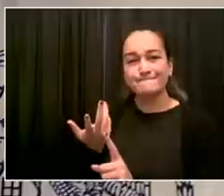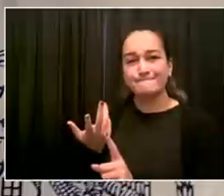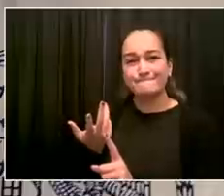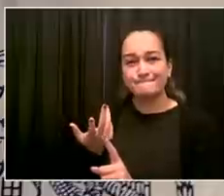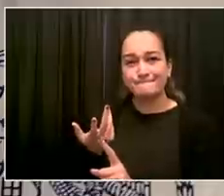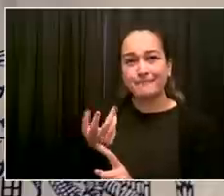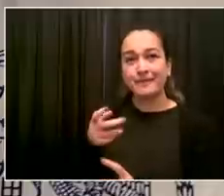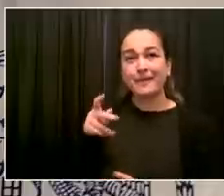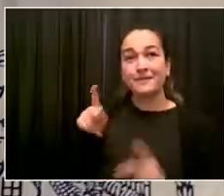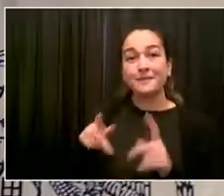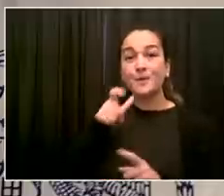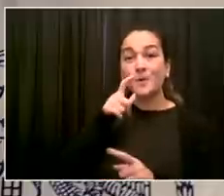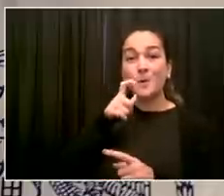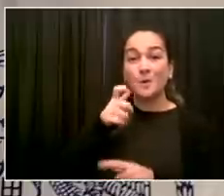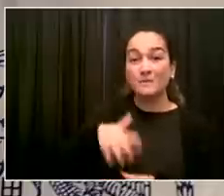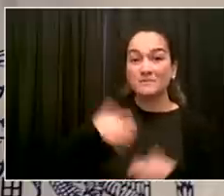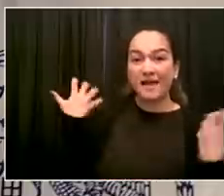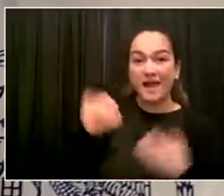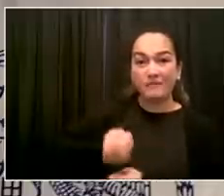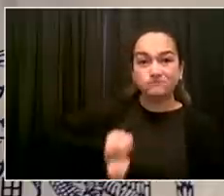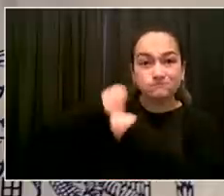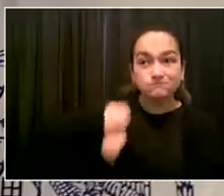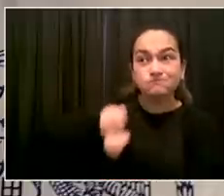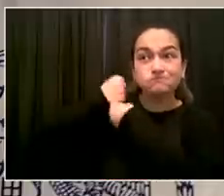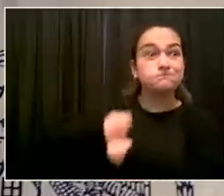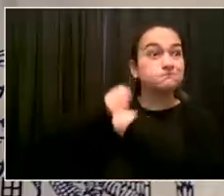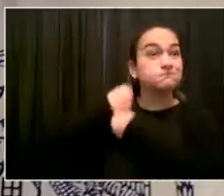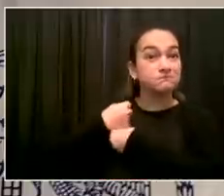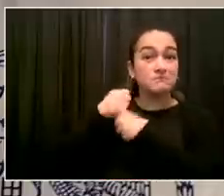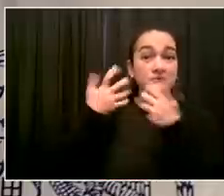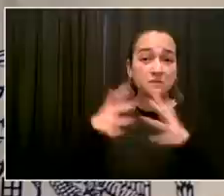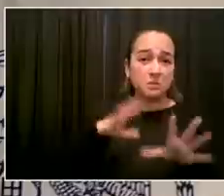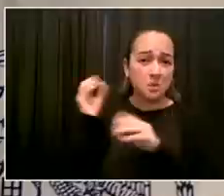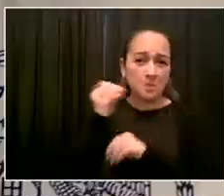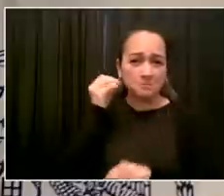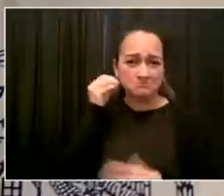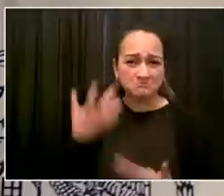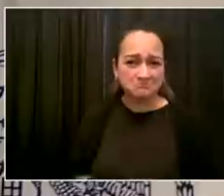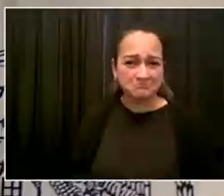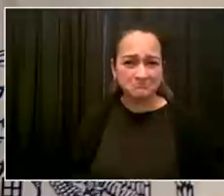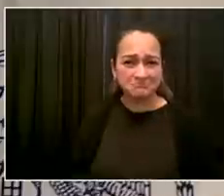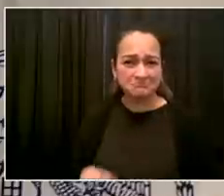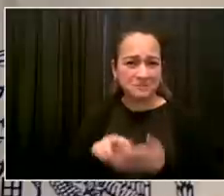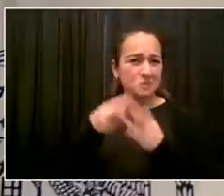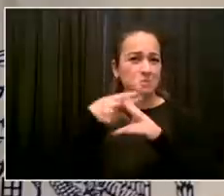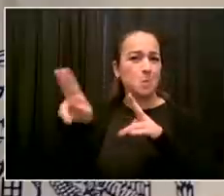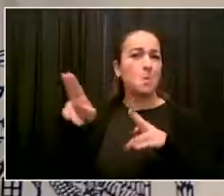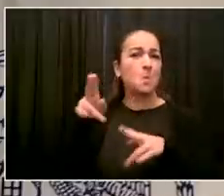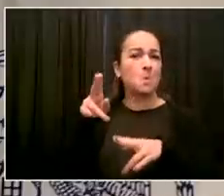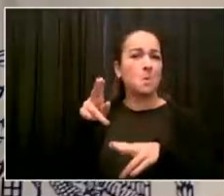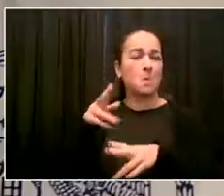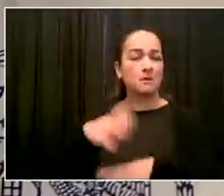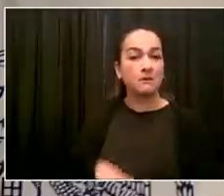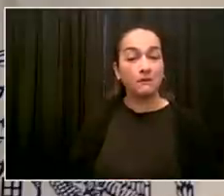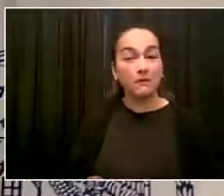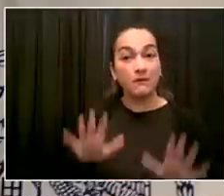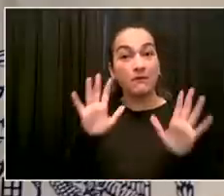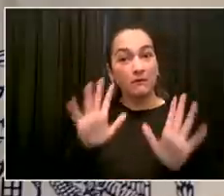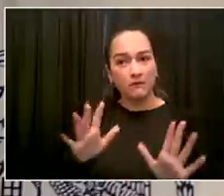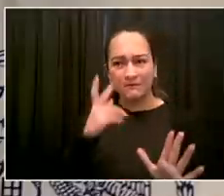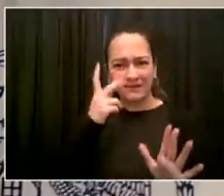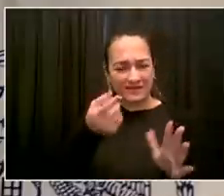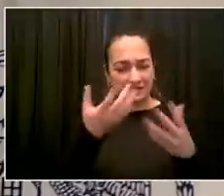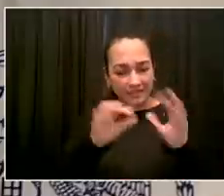Over 82 percent of adults in New York City have received at least one dose, and more will be, I guarantee it, this week.